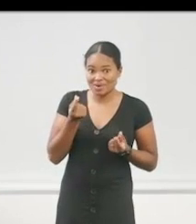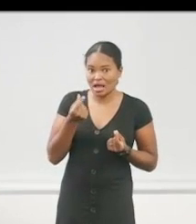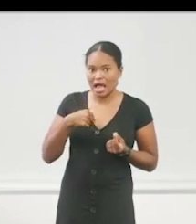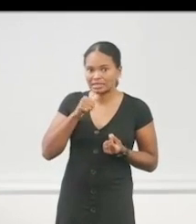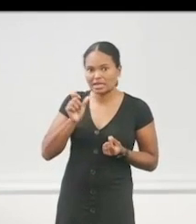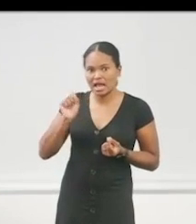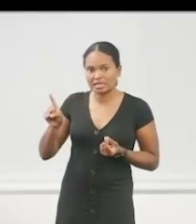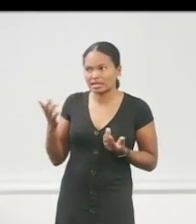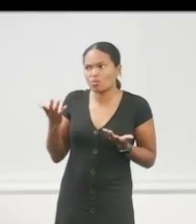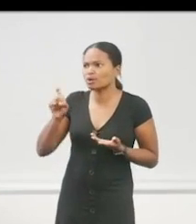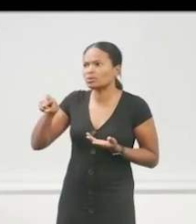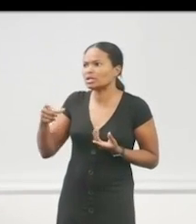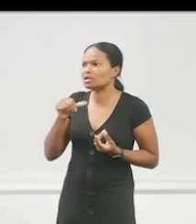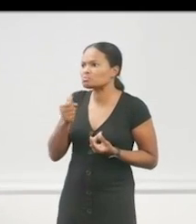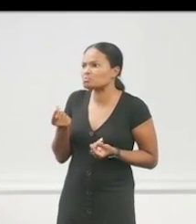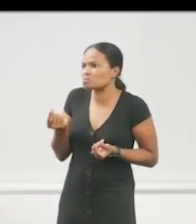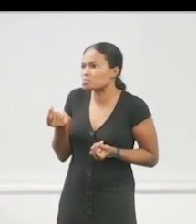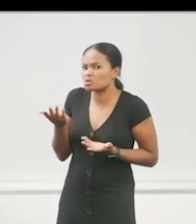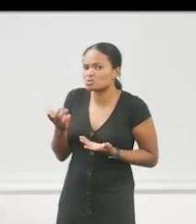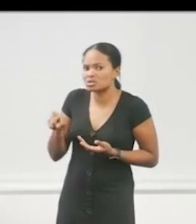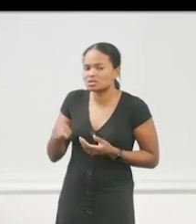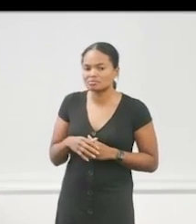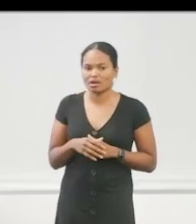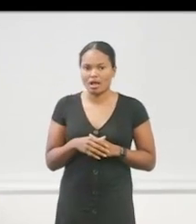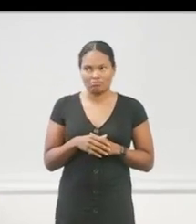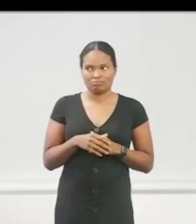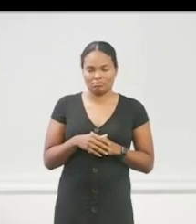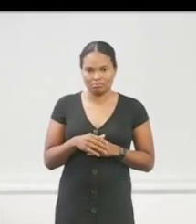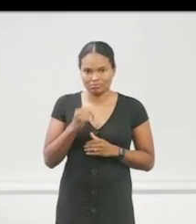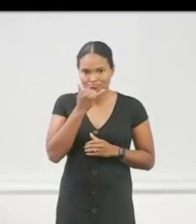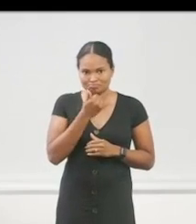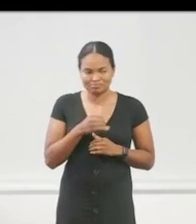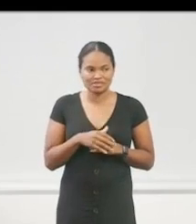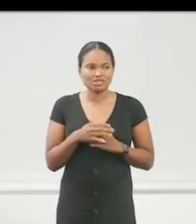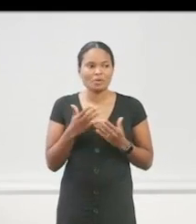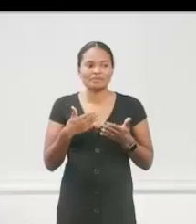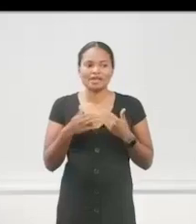So, first of all, just thank you all. Thank you all. Give yourselves a big round of applause, please.